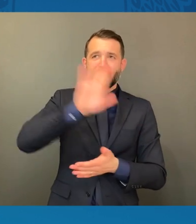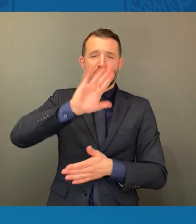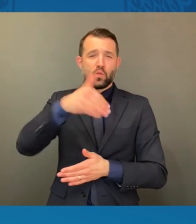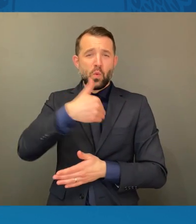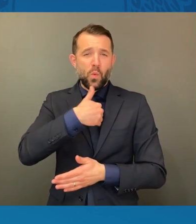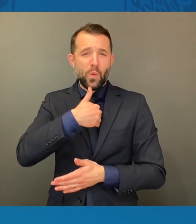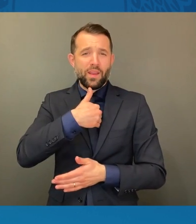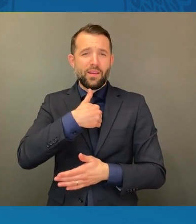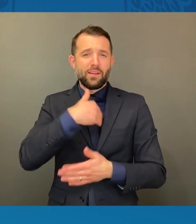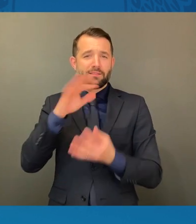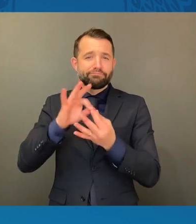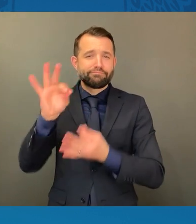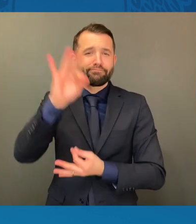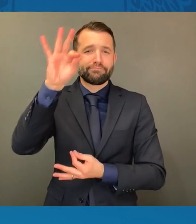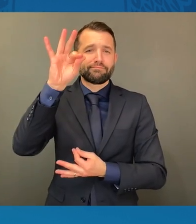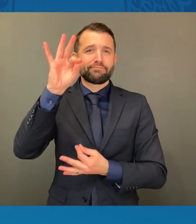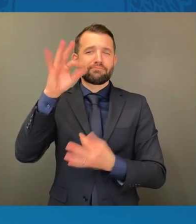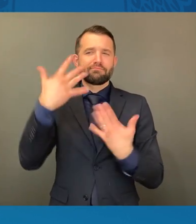strong as ever.